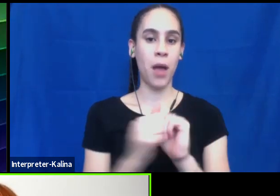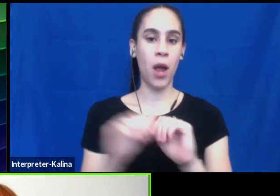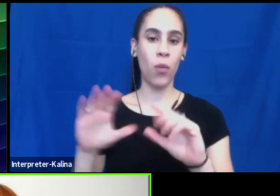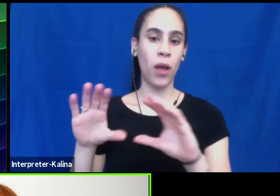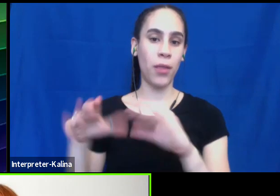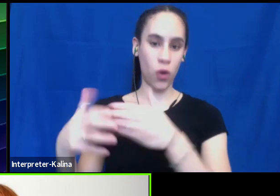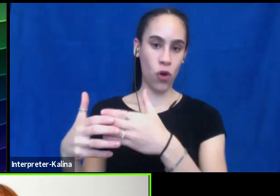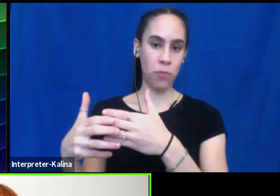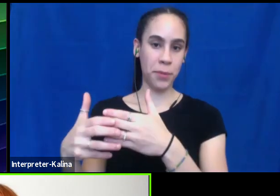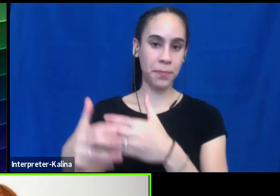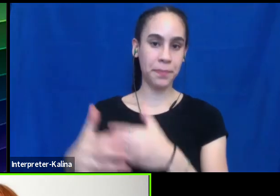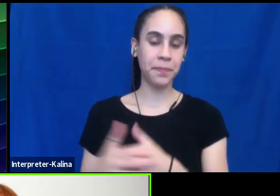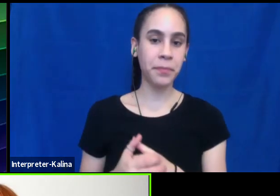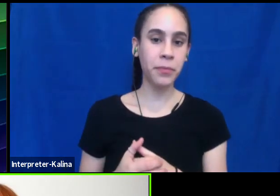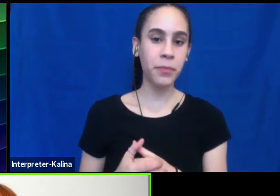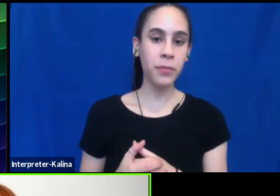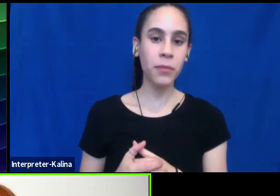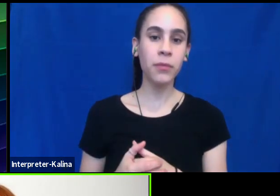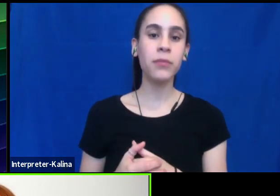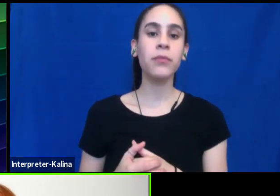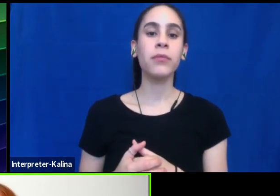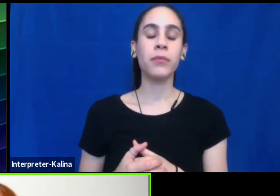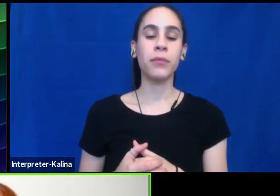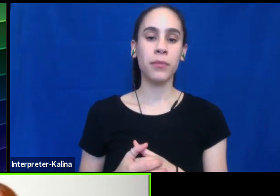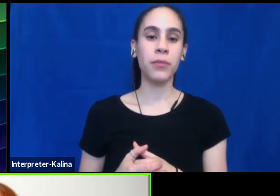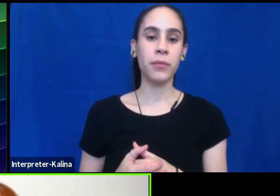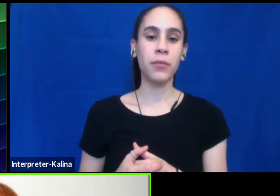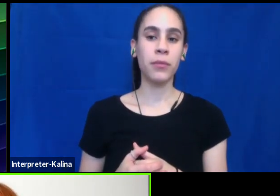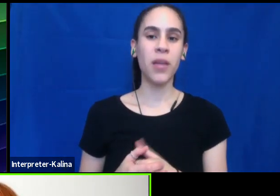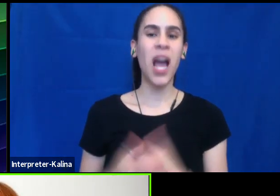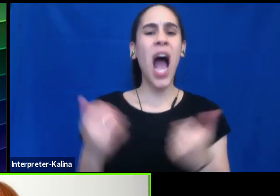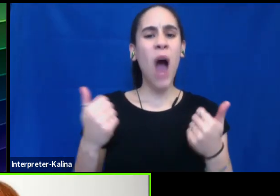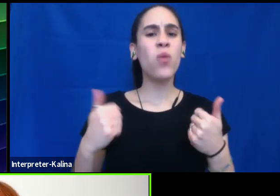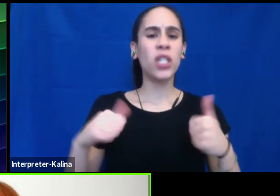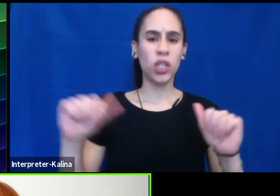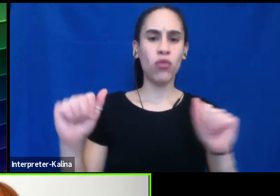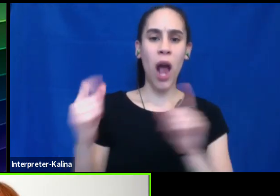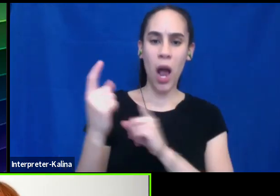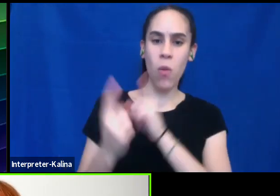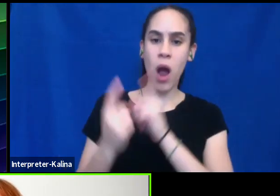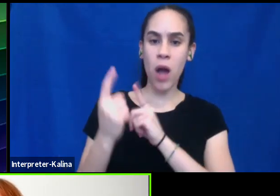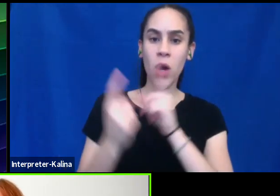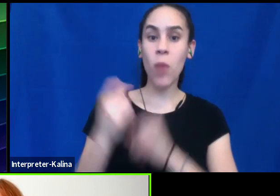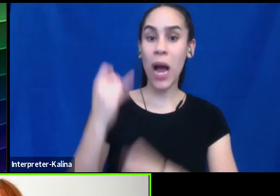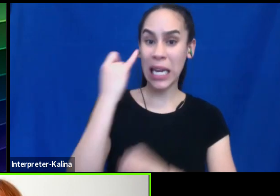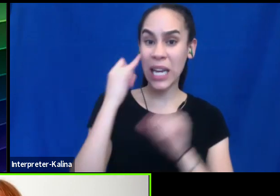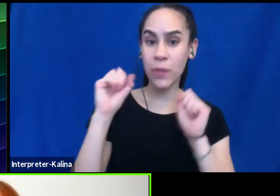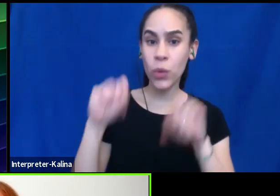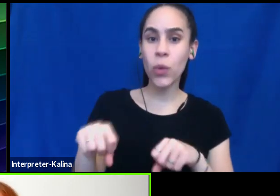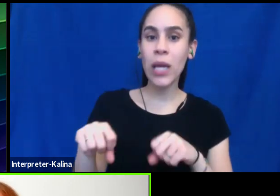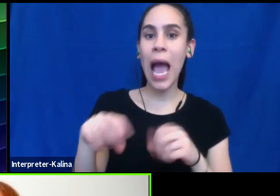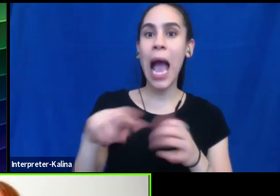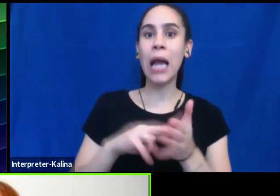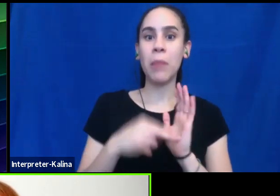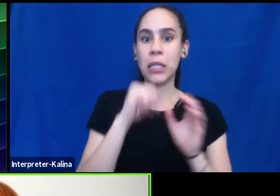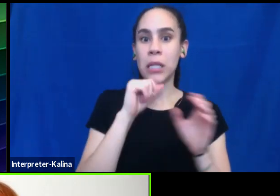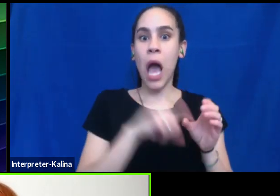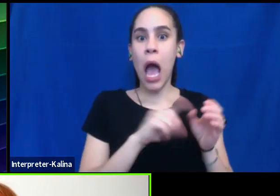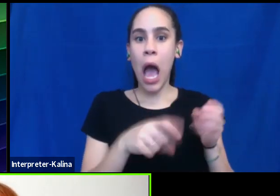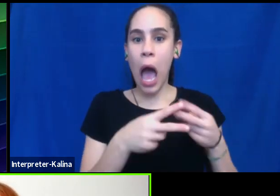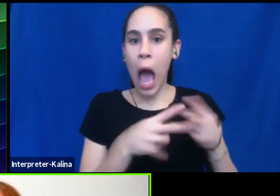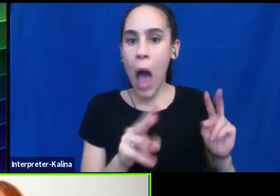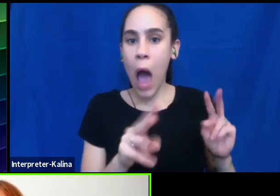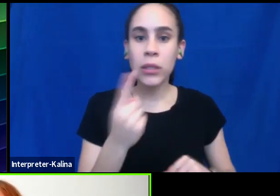you know, uh, so just, you know, I, I would try to do it one-on-one whenever you can, so that you're not like outing somebody in front of a group or,